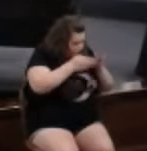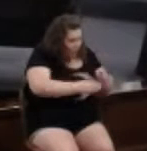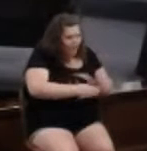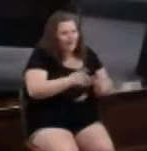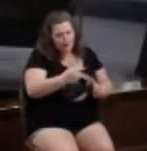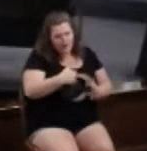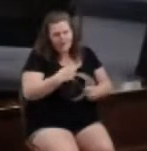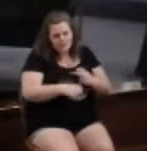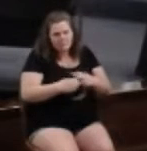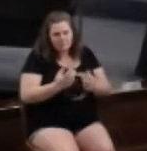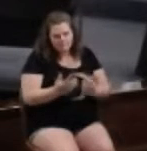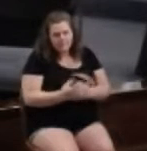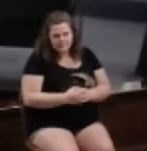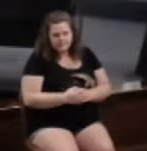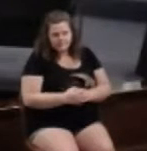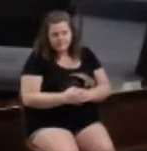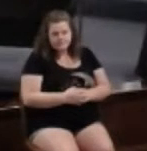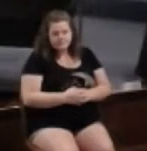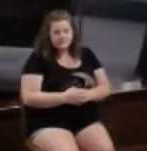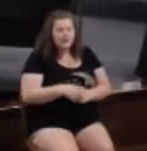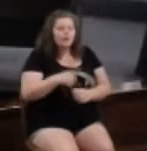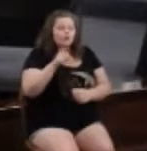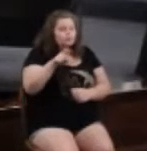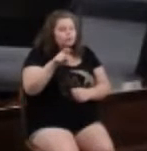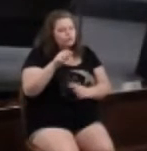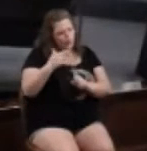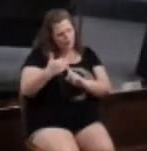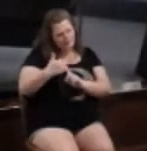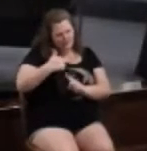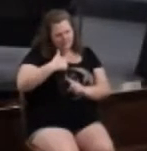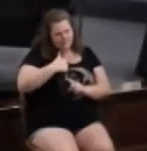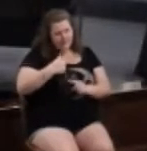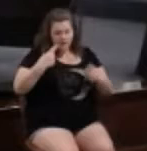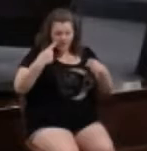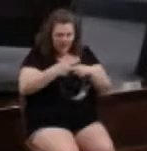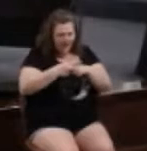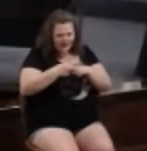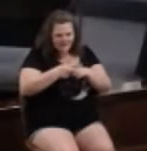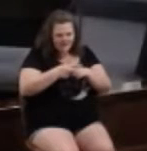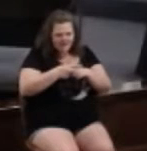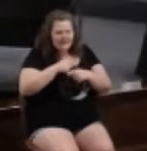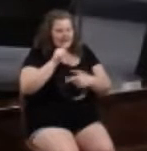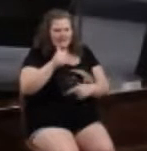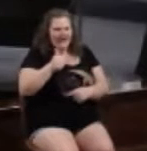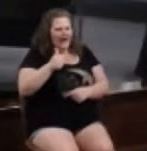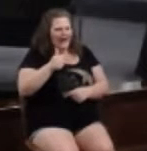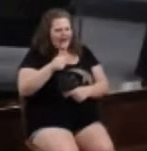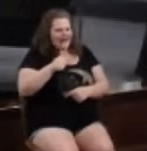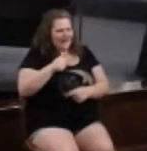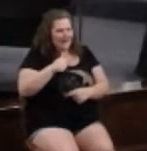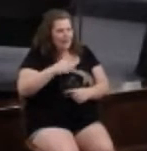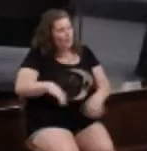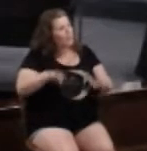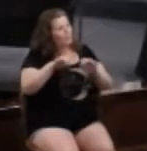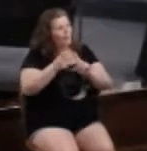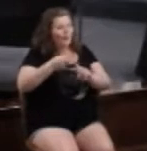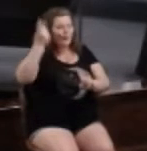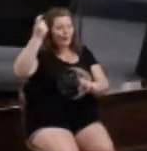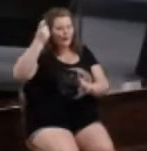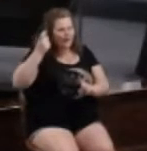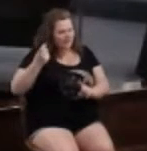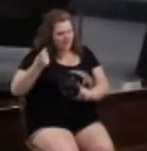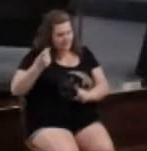Because at this stage, we should be reminding ourselves that conflict is not about winning. Not in the family.